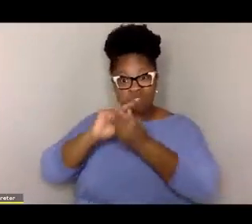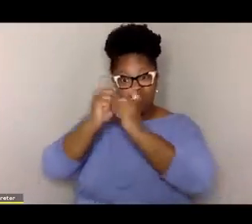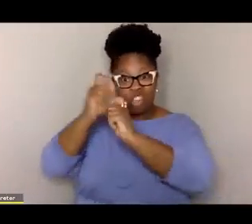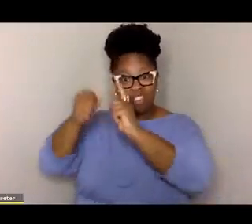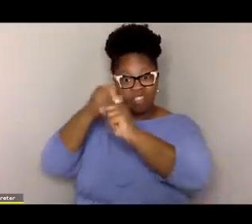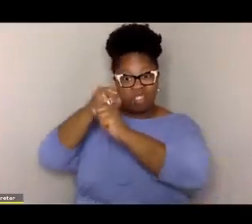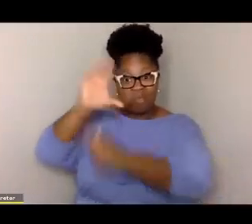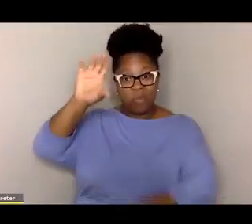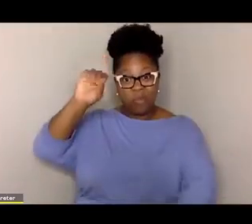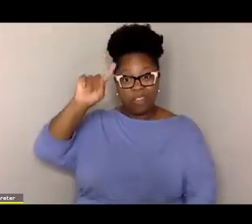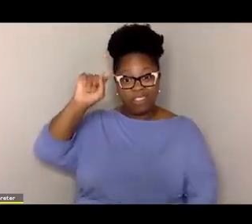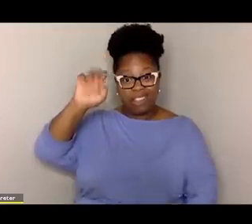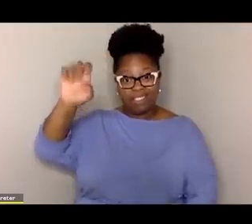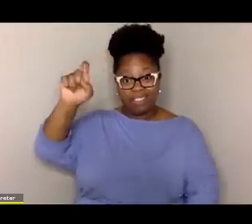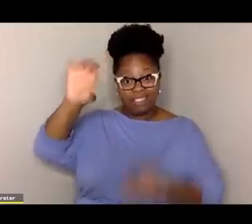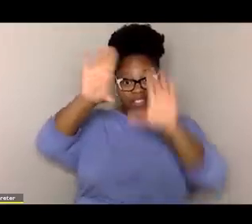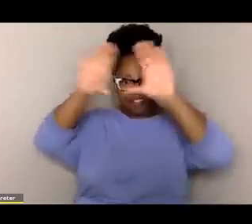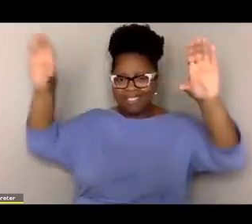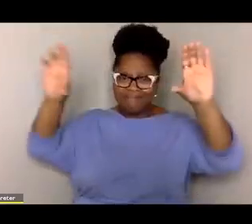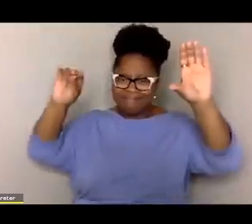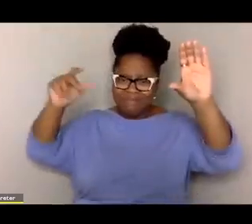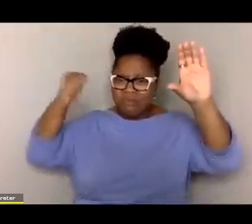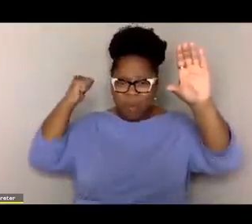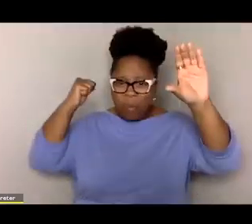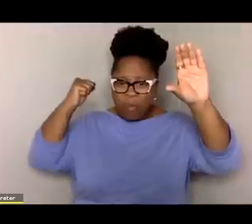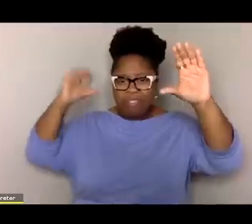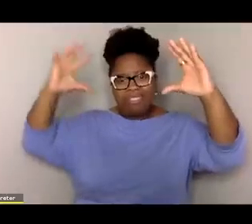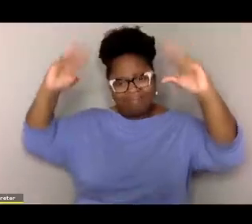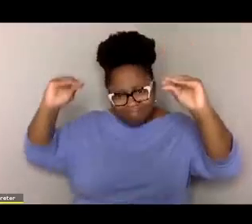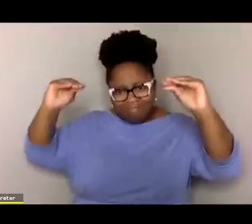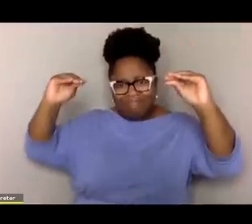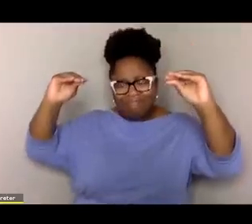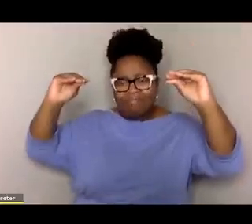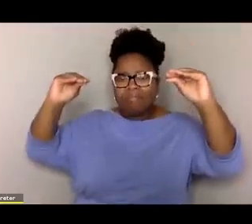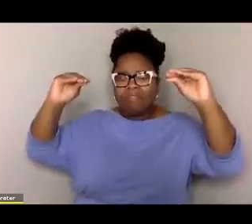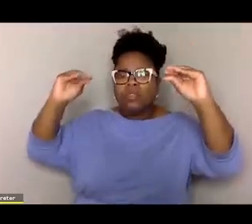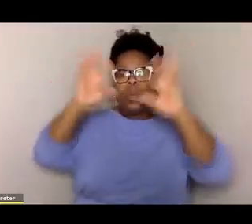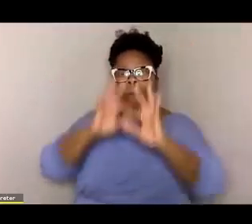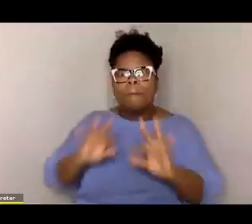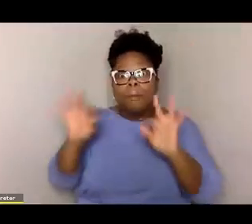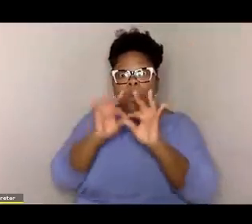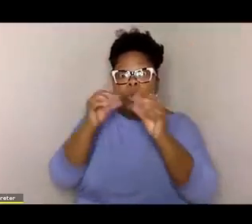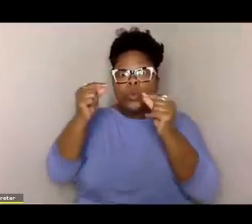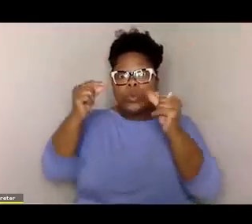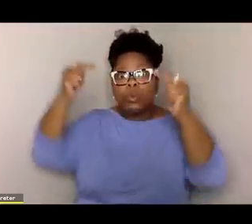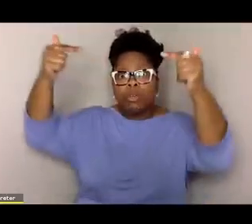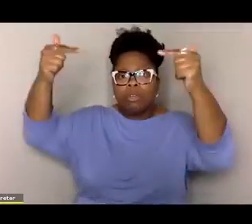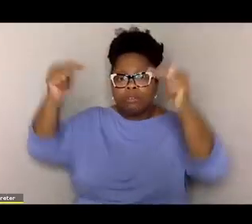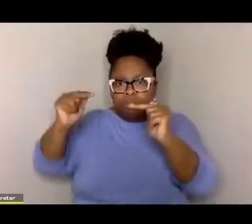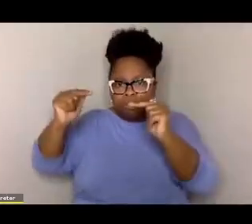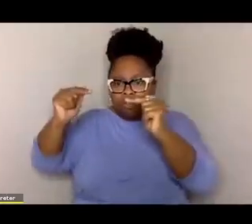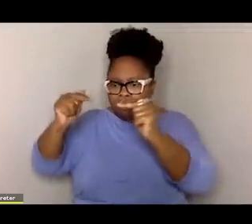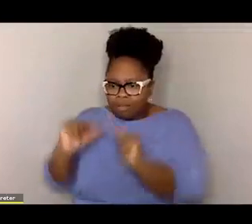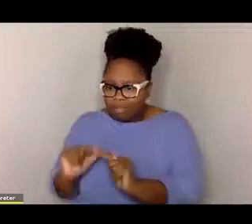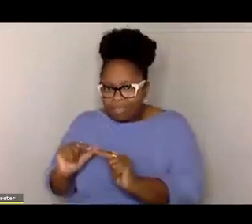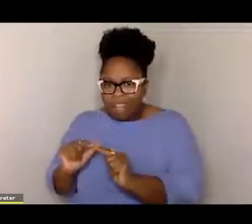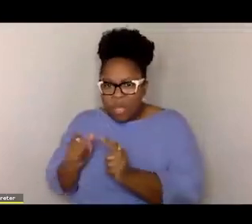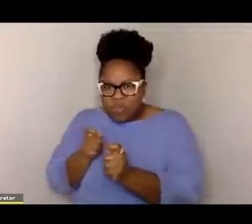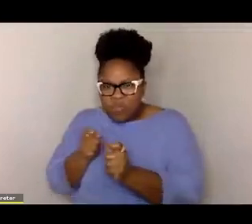change in the cortex. So the first thing that we need to do with these kids and with the teachers is help them get regulated.